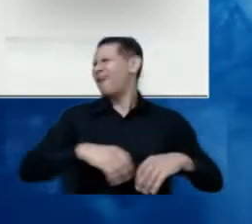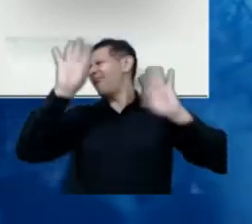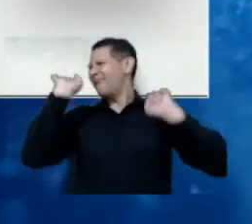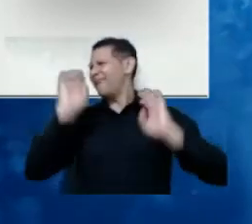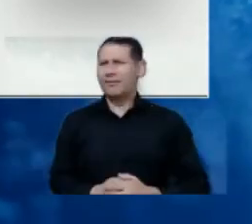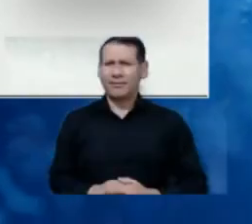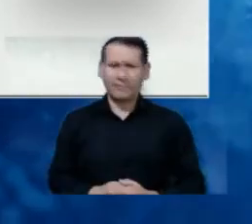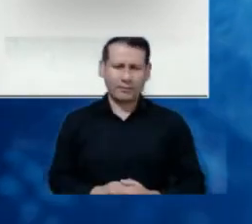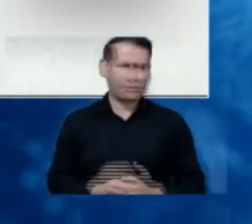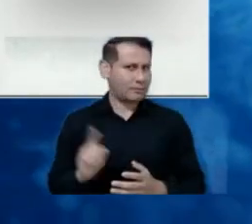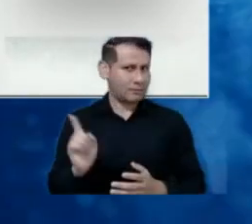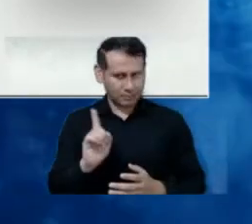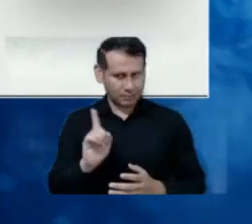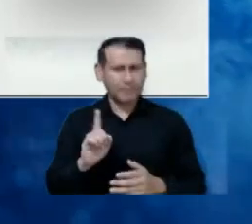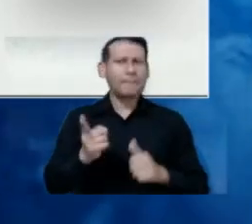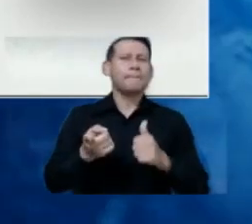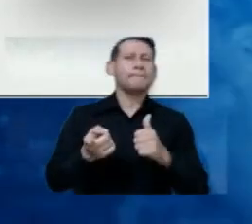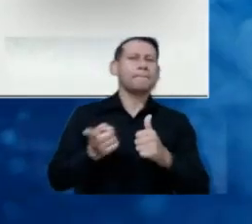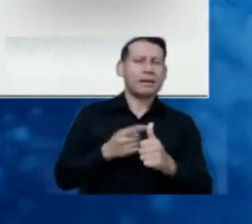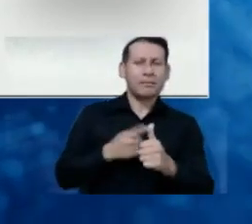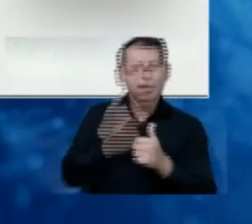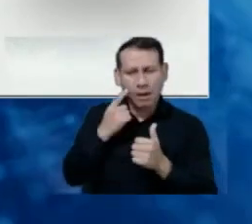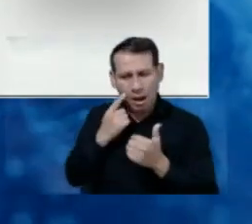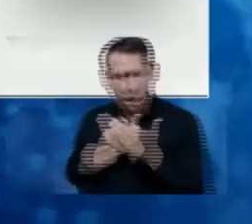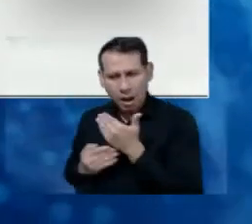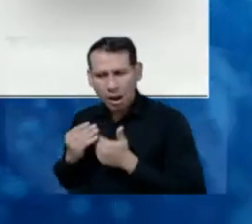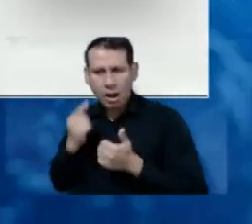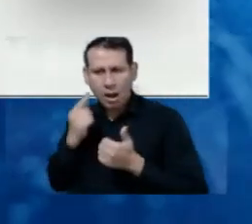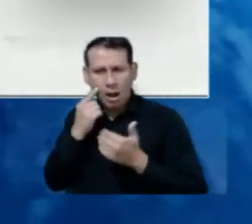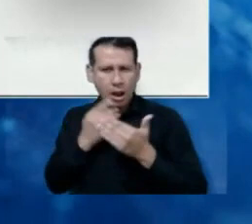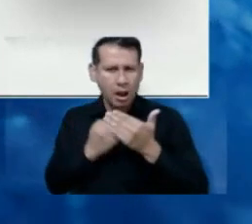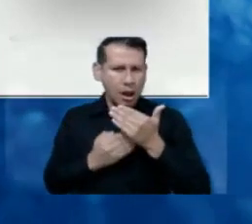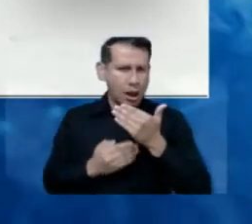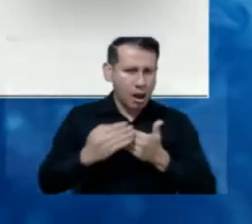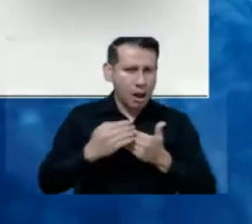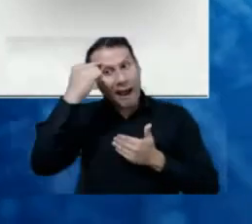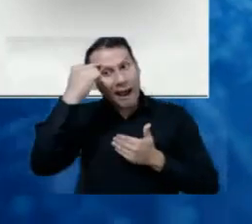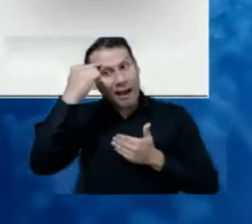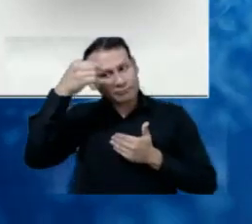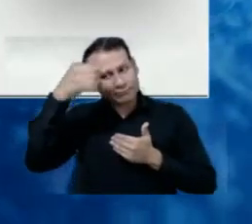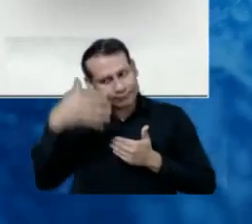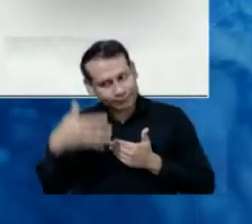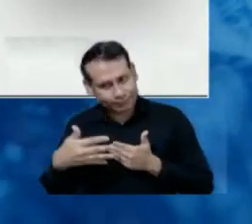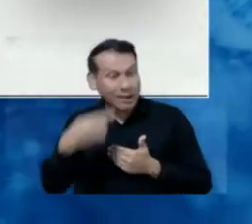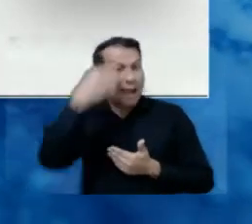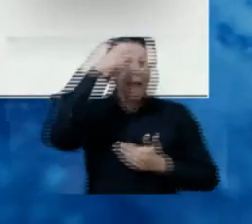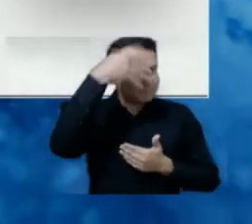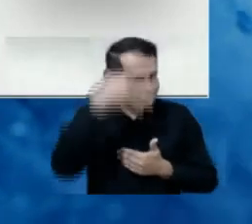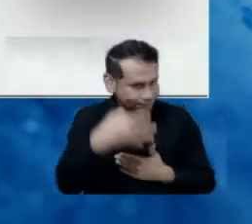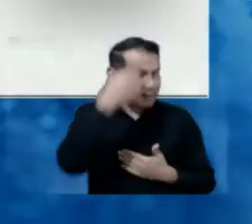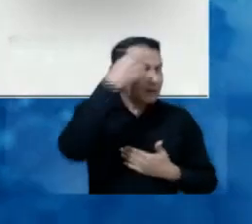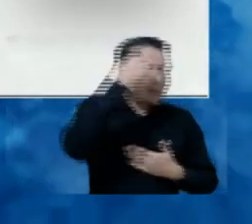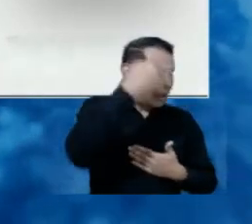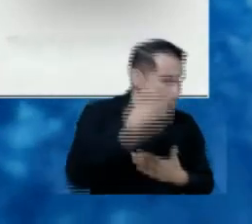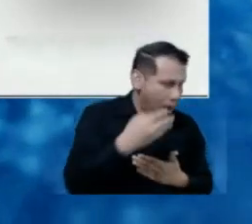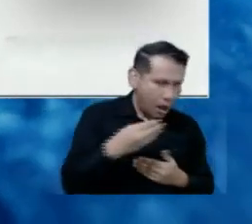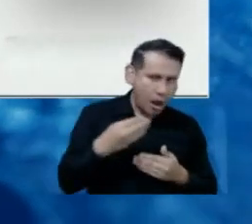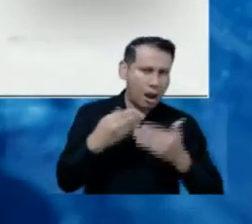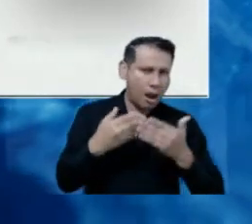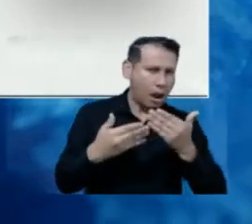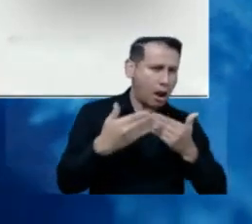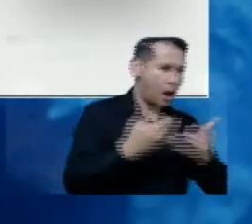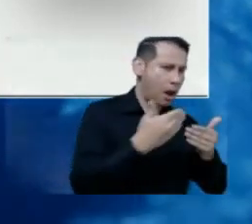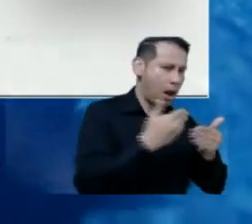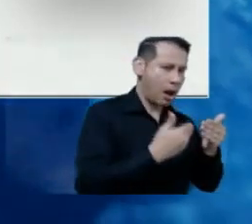were chosen based on a series analysis, a series criteria, and the criteria that were taken into consideration,